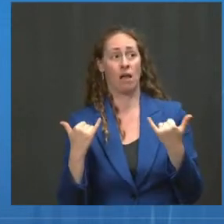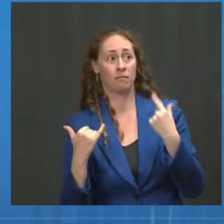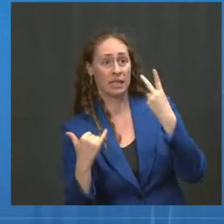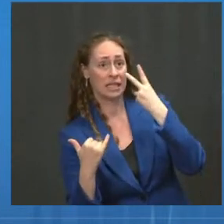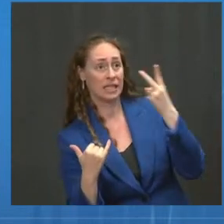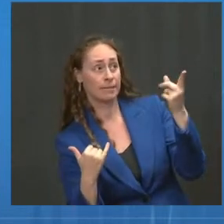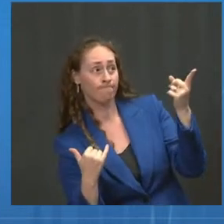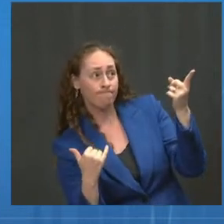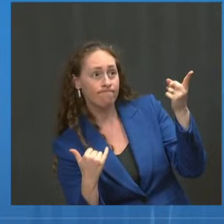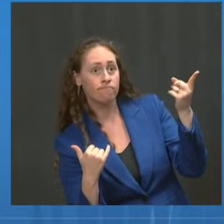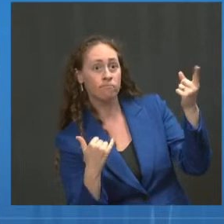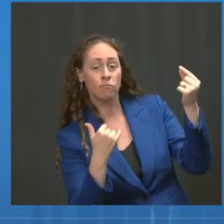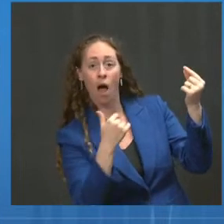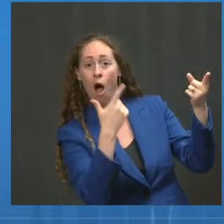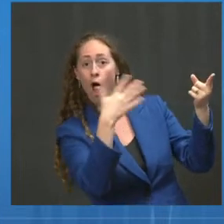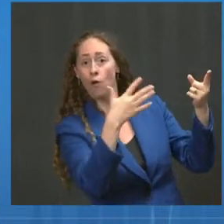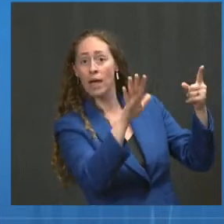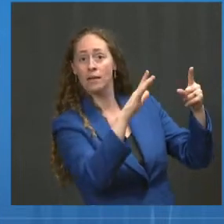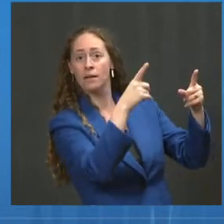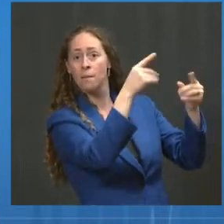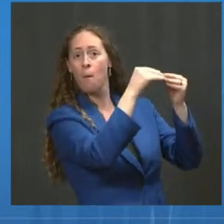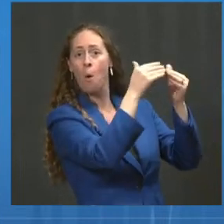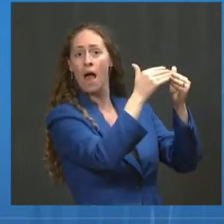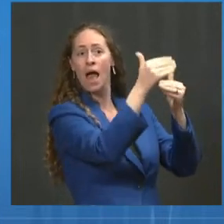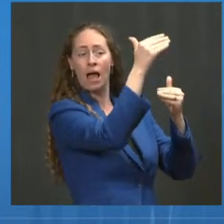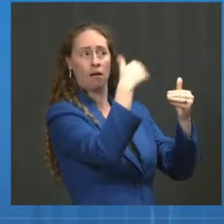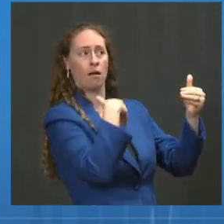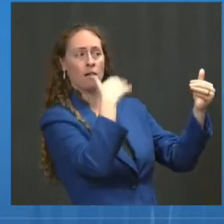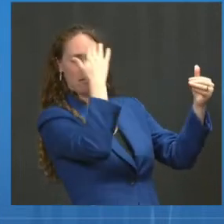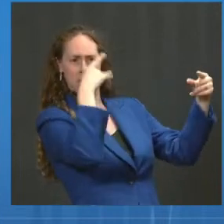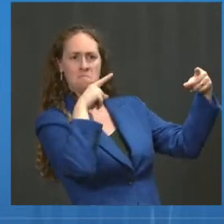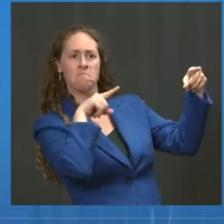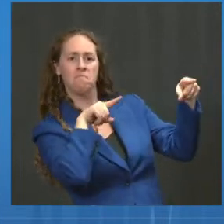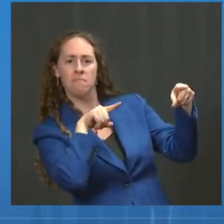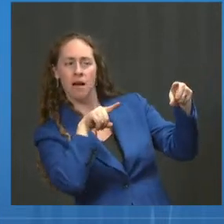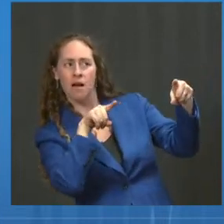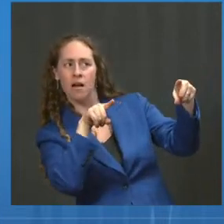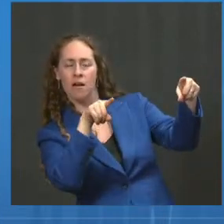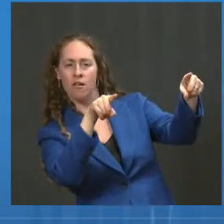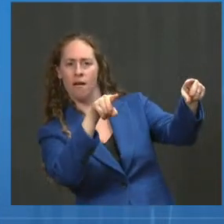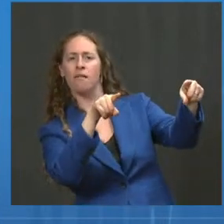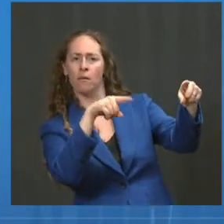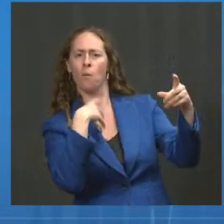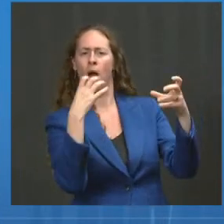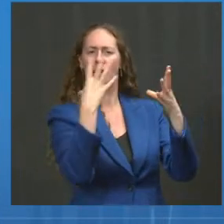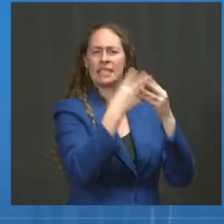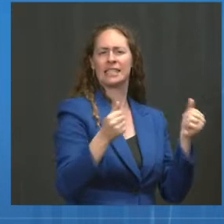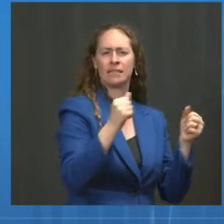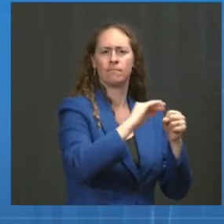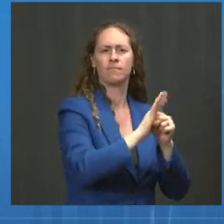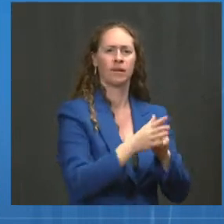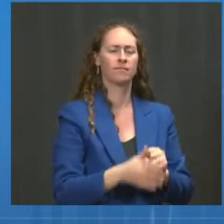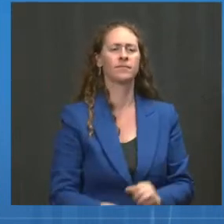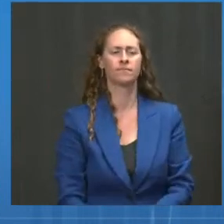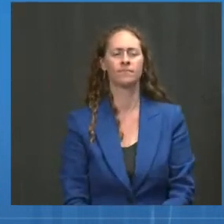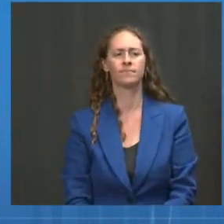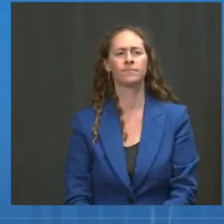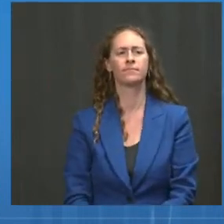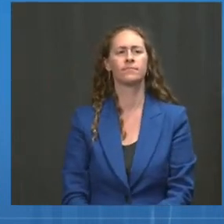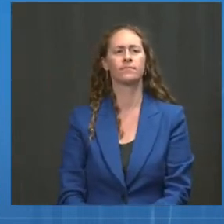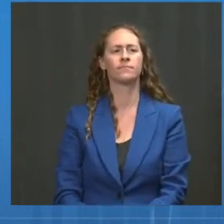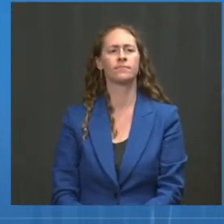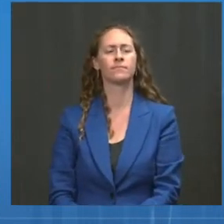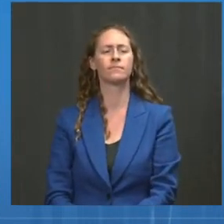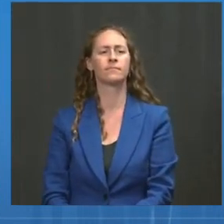introduction, you want to stay ahead of the virus. And if you look at the indications that we've had, including